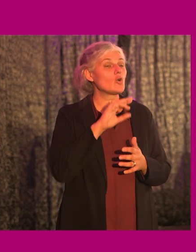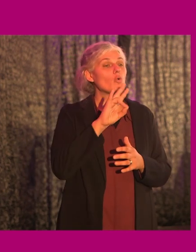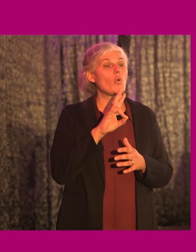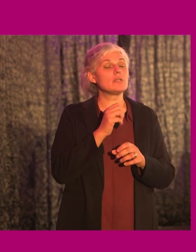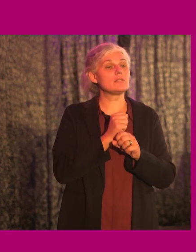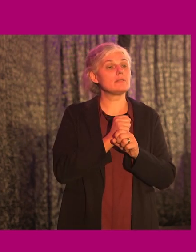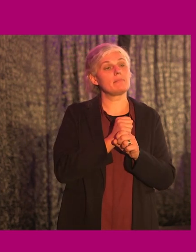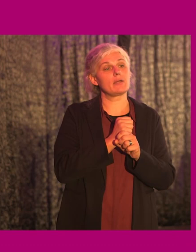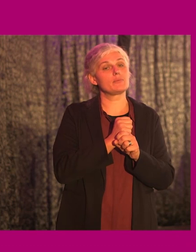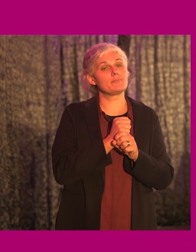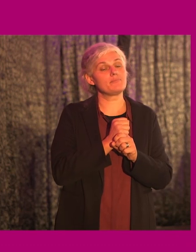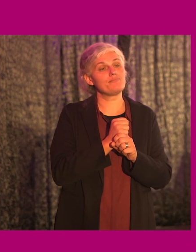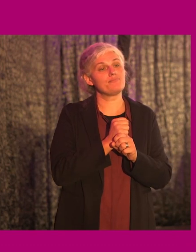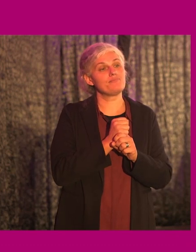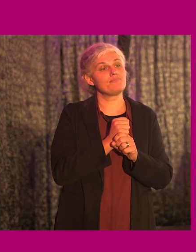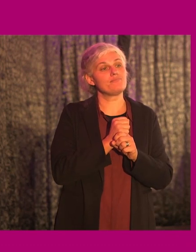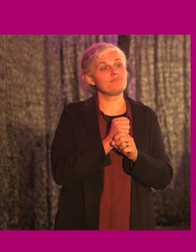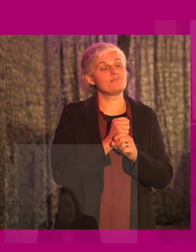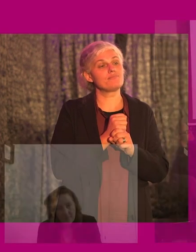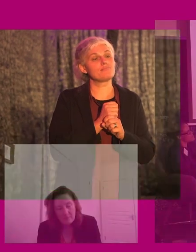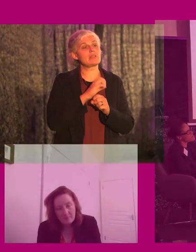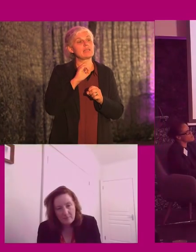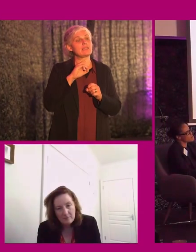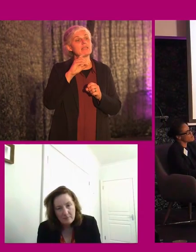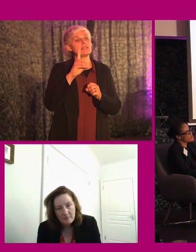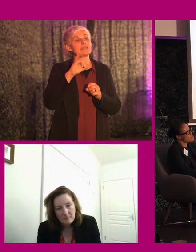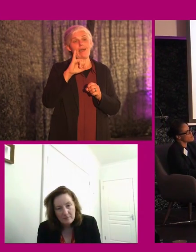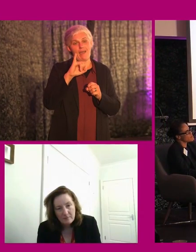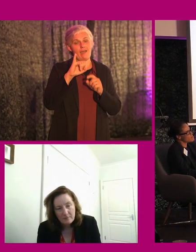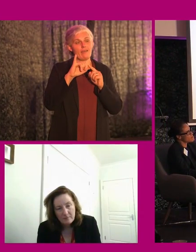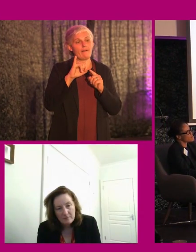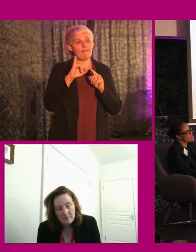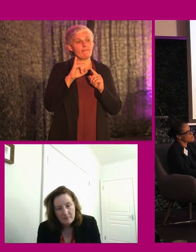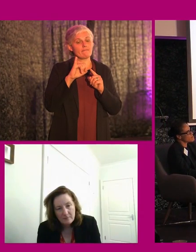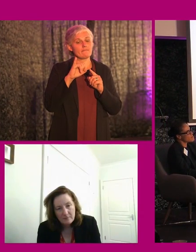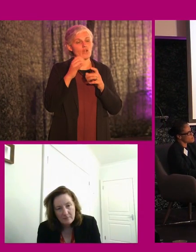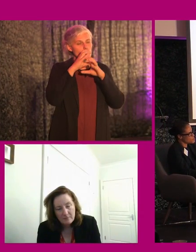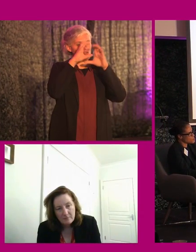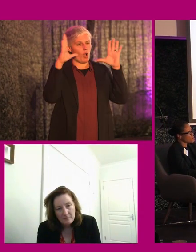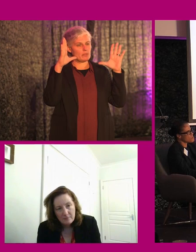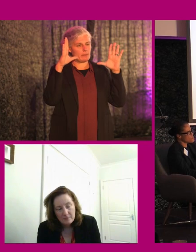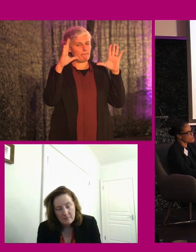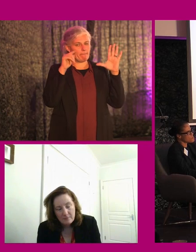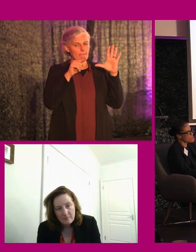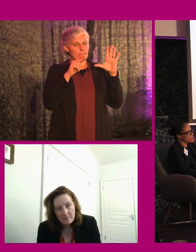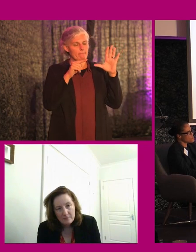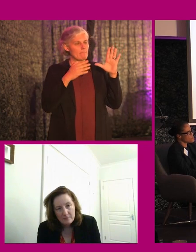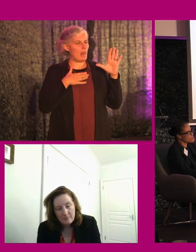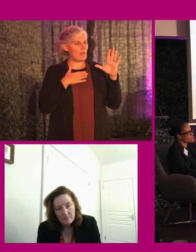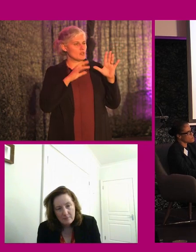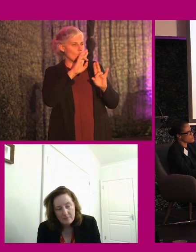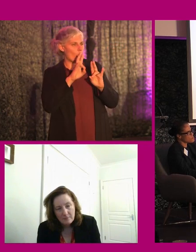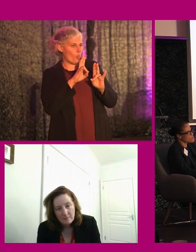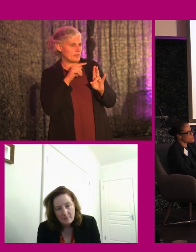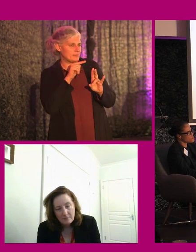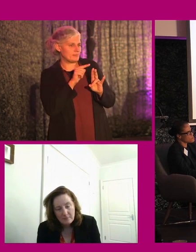about, I suppose, the whole EDI sort of concept, if you like. And the question is, is